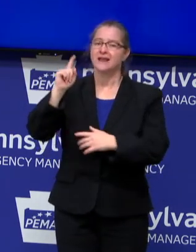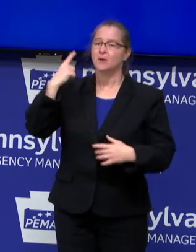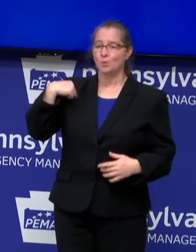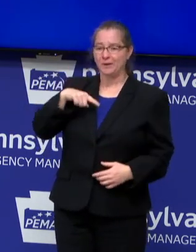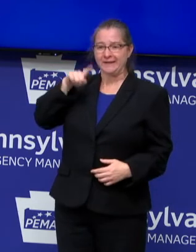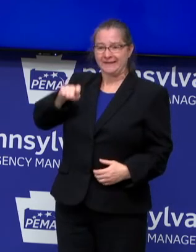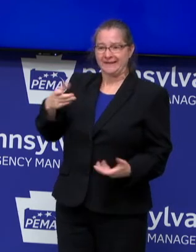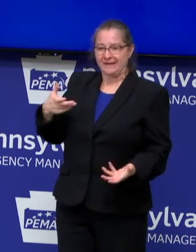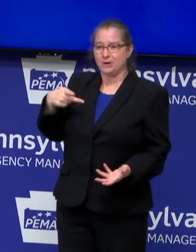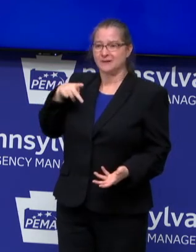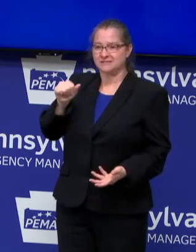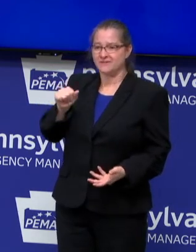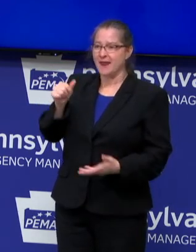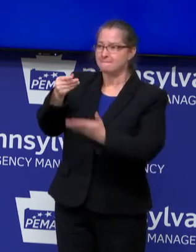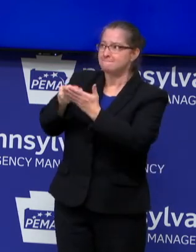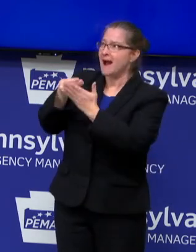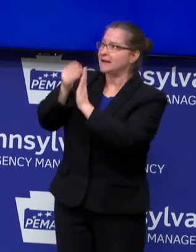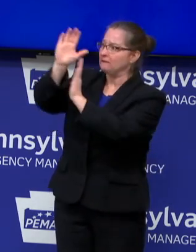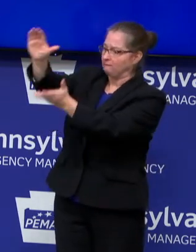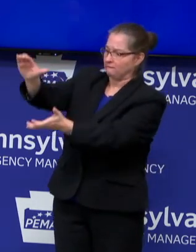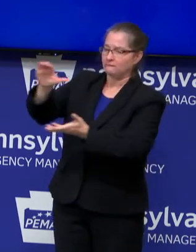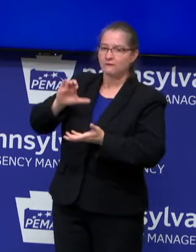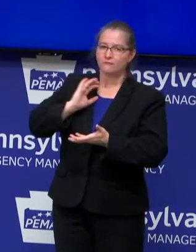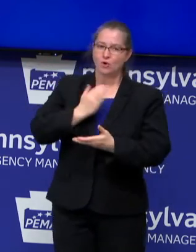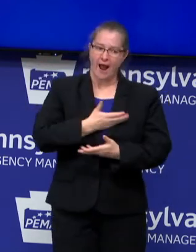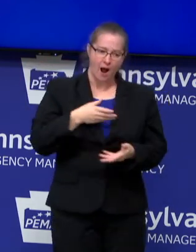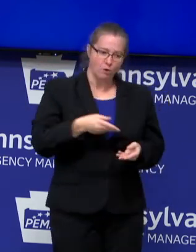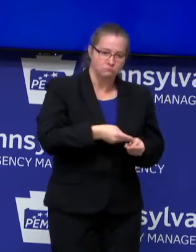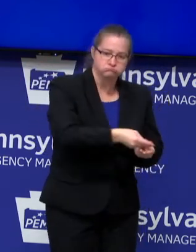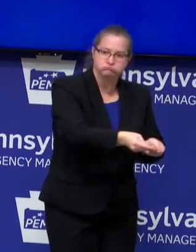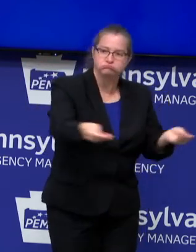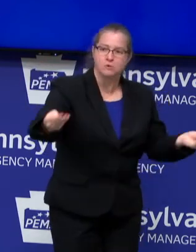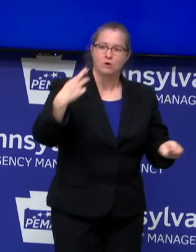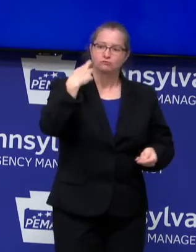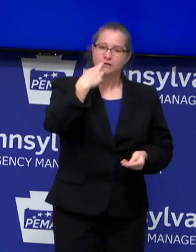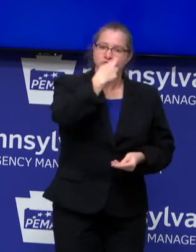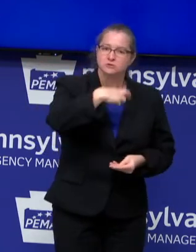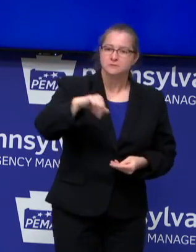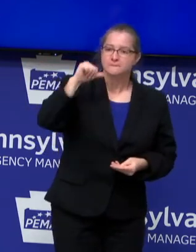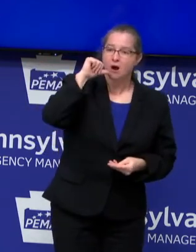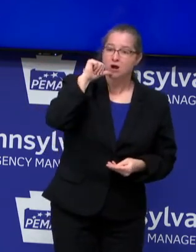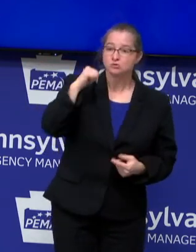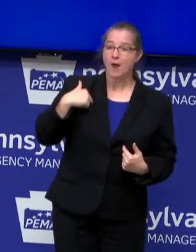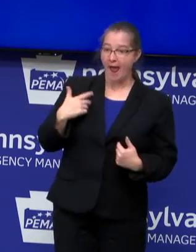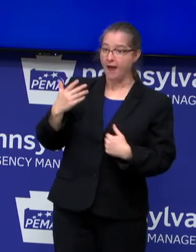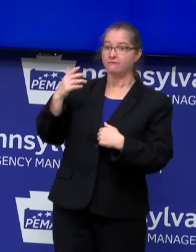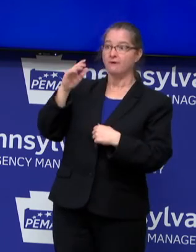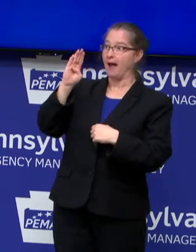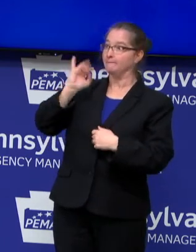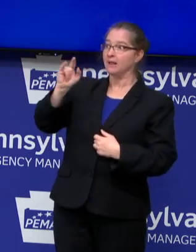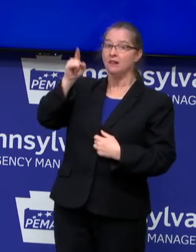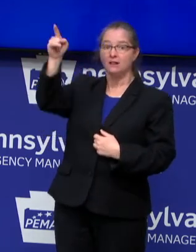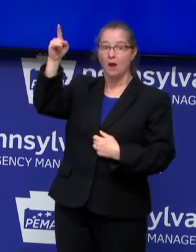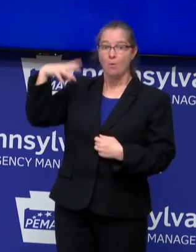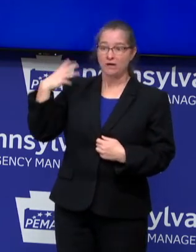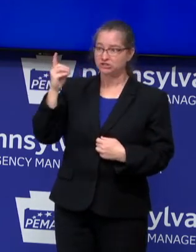and bars industries. There's actually a good bill sitting in Washington that could do this, the Restaurant Act.